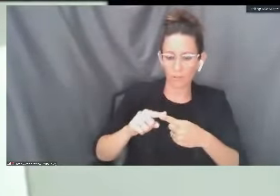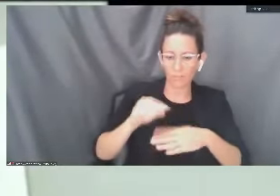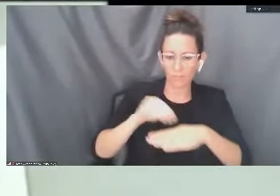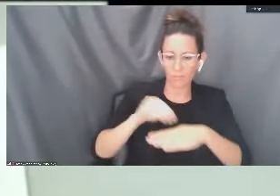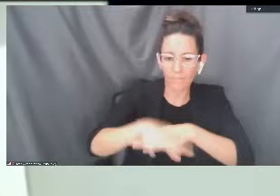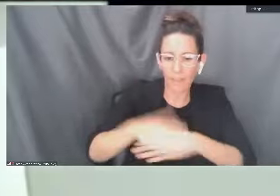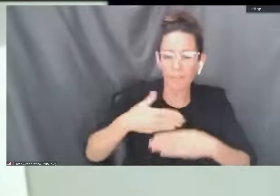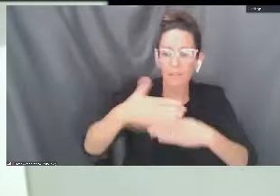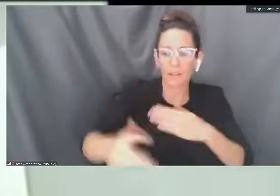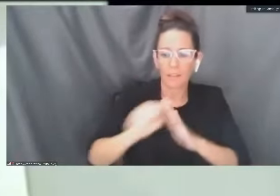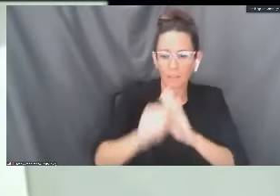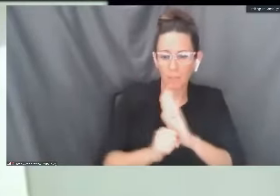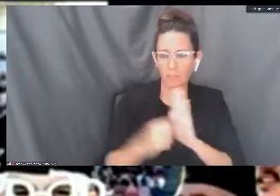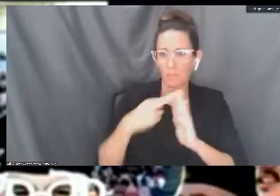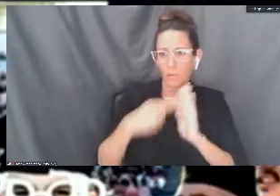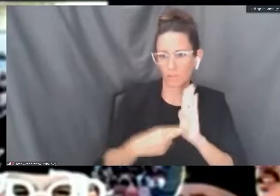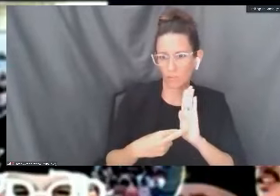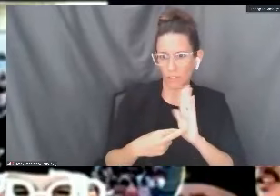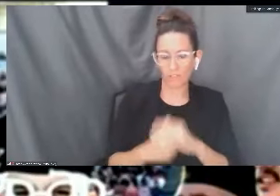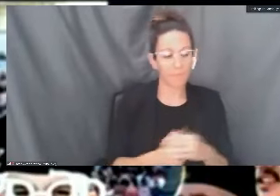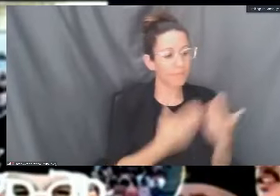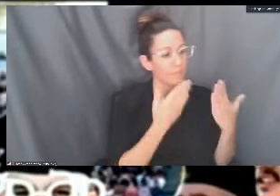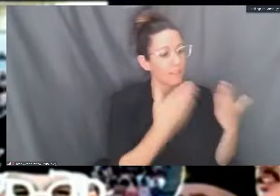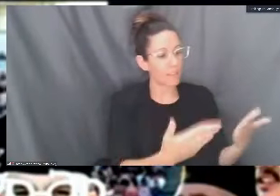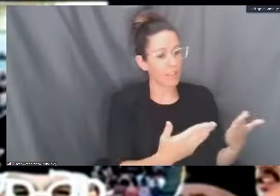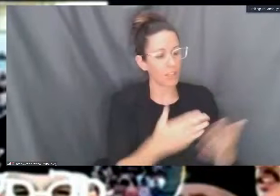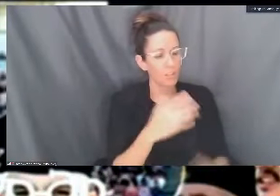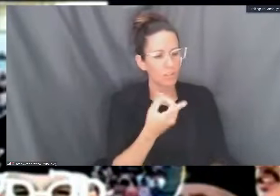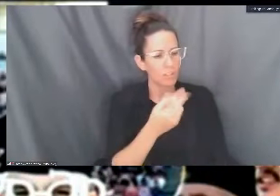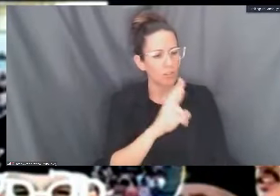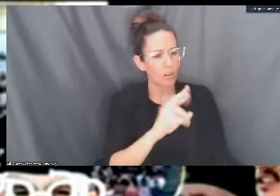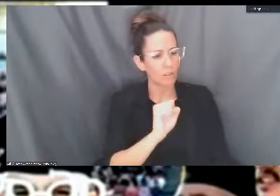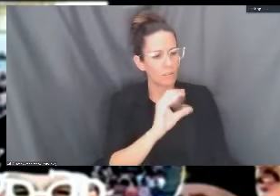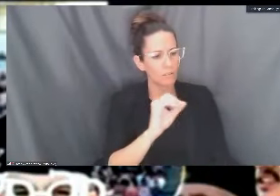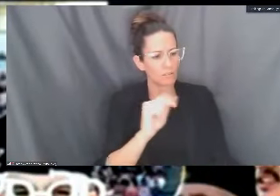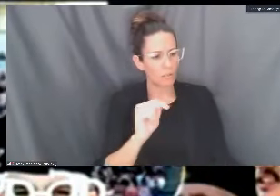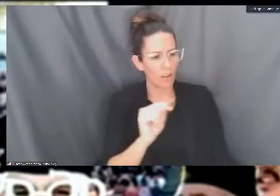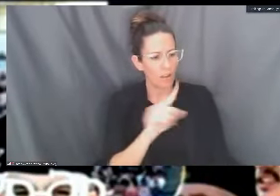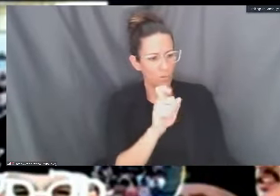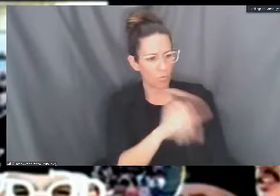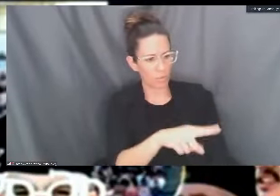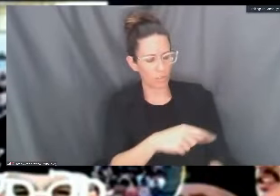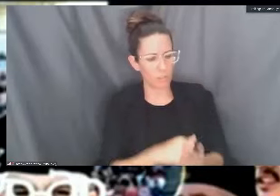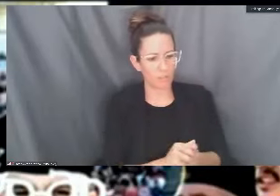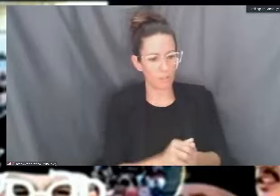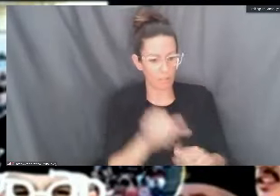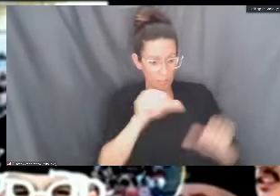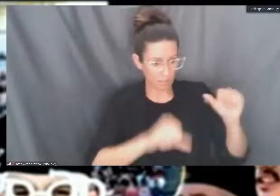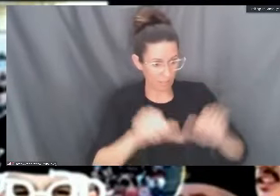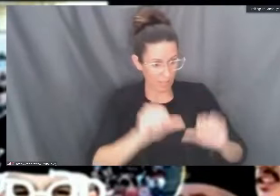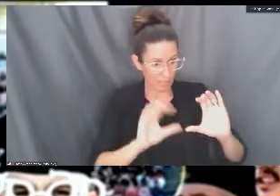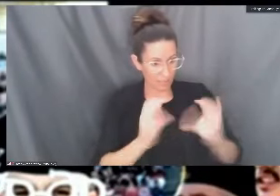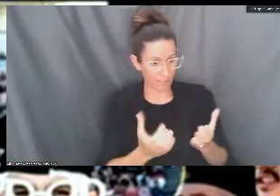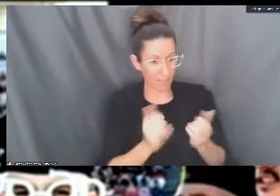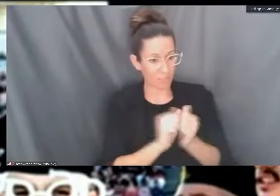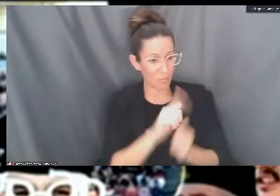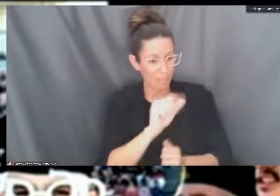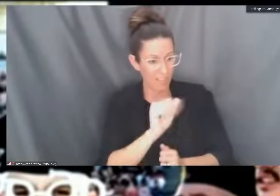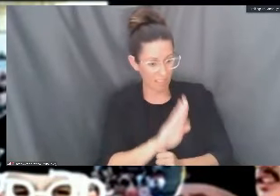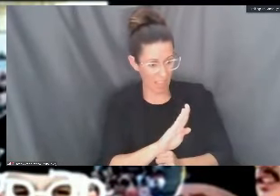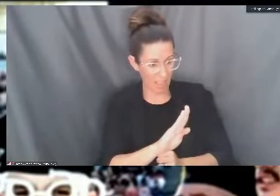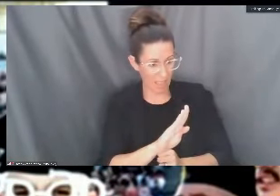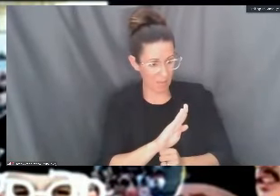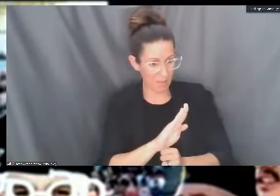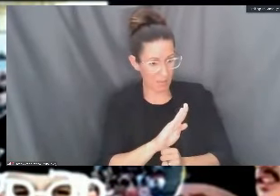College. Thank you. This is for Dr. Scott. Will science courses with laboratory sections